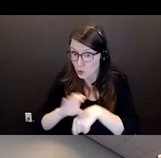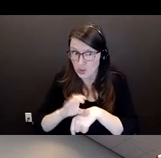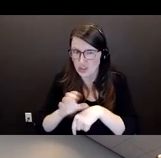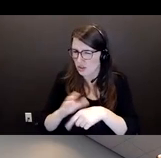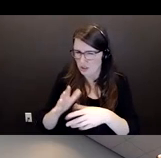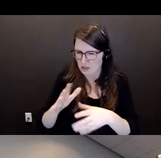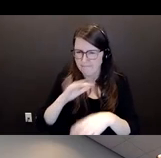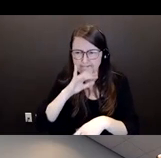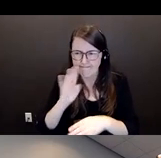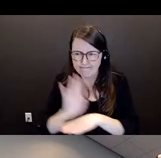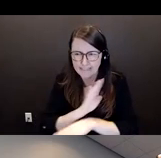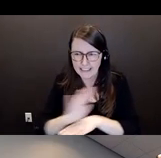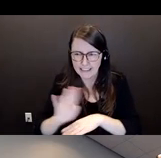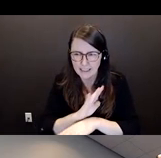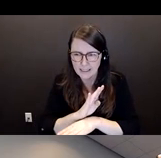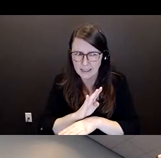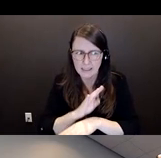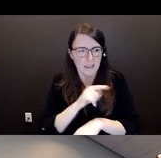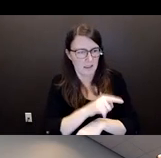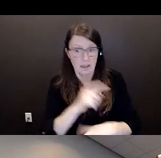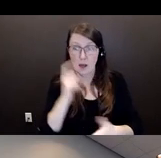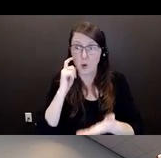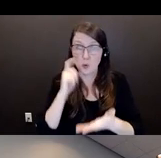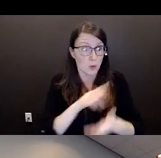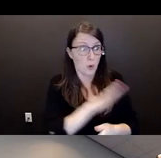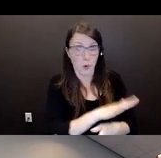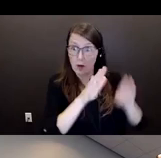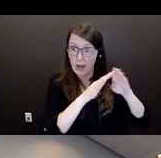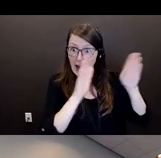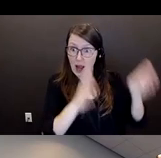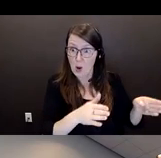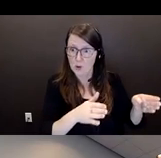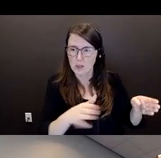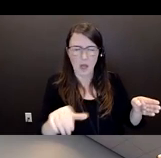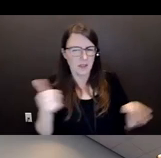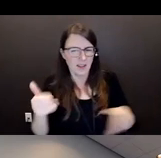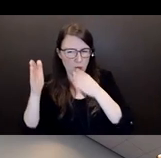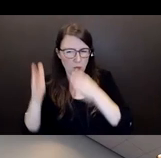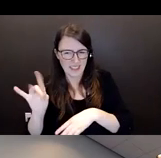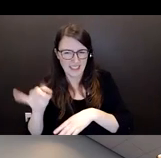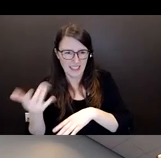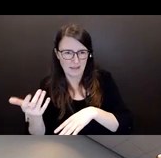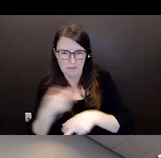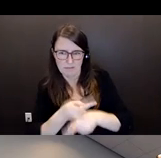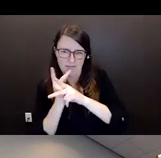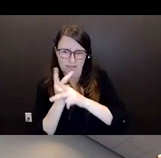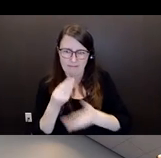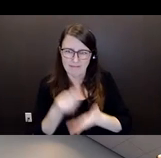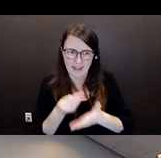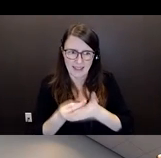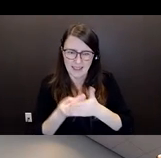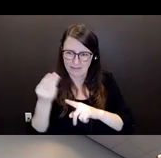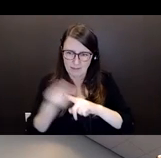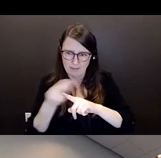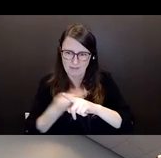put against her home, against her knowledge, and obviously, her authorization. It just happened